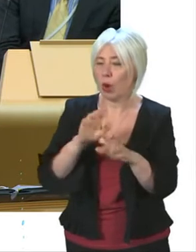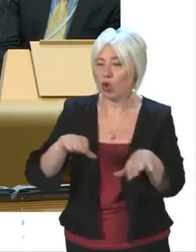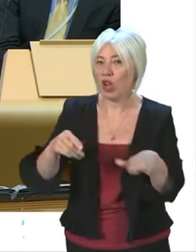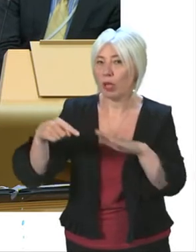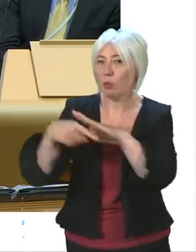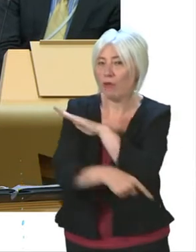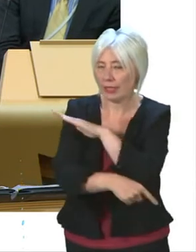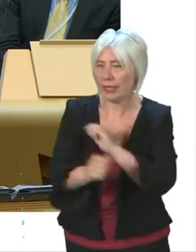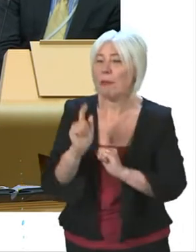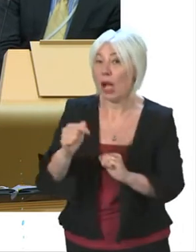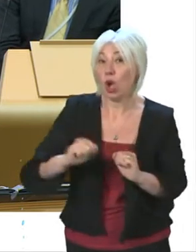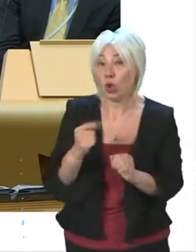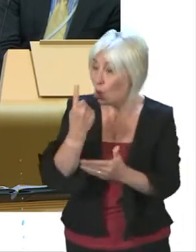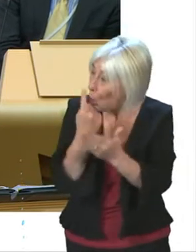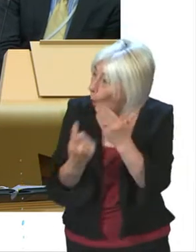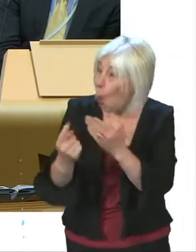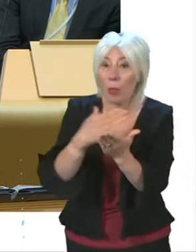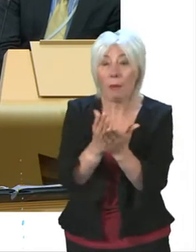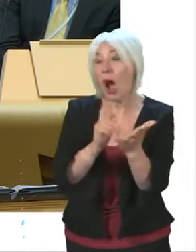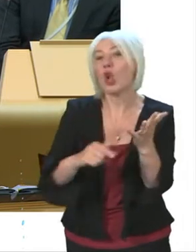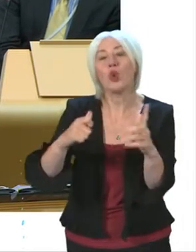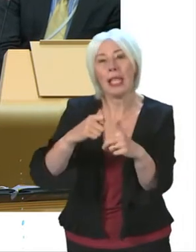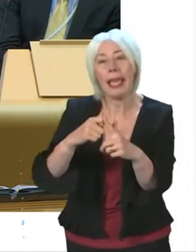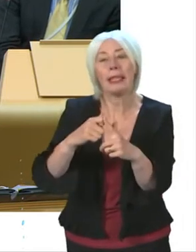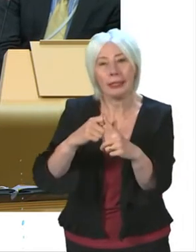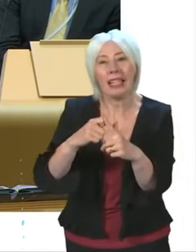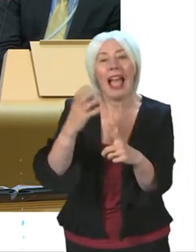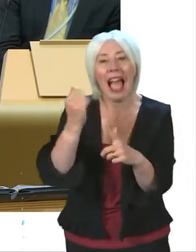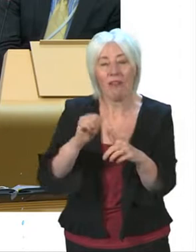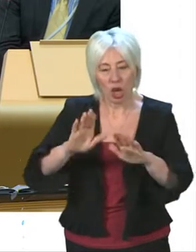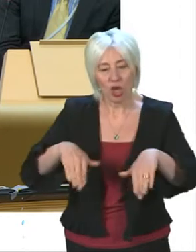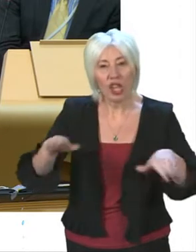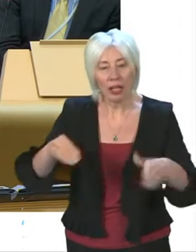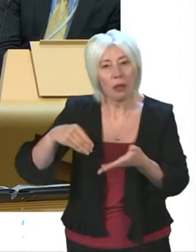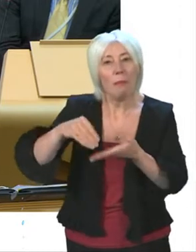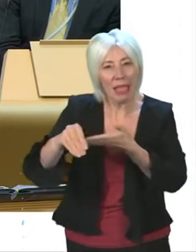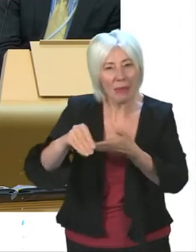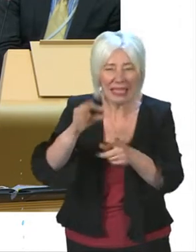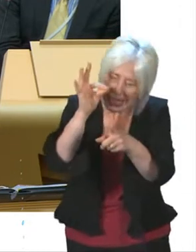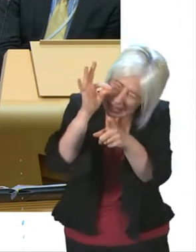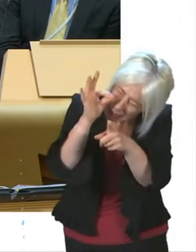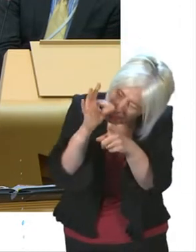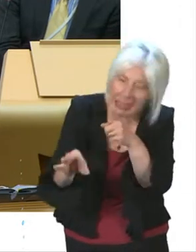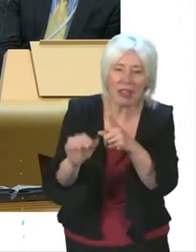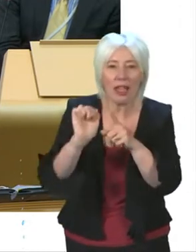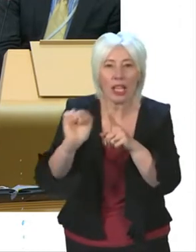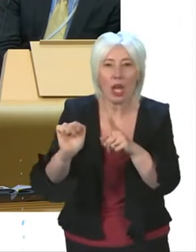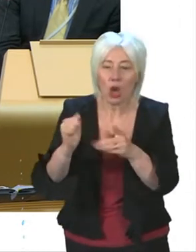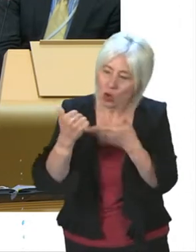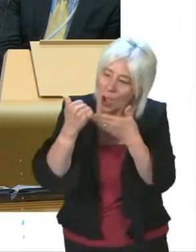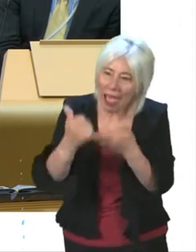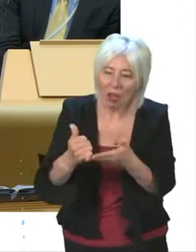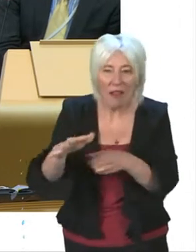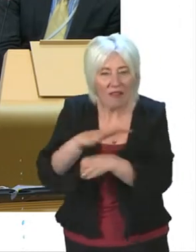remind him that Scotland is the only part of the UK that has a child payment specifically to lift children